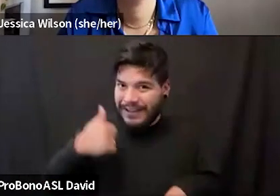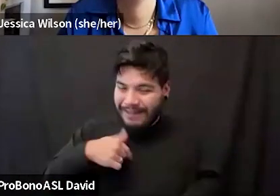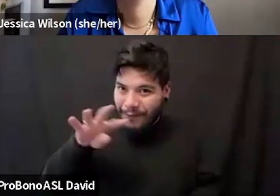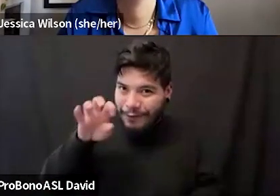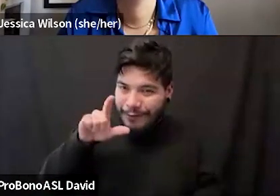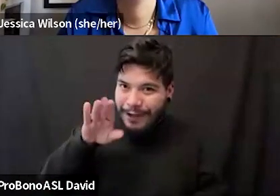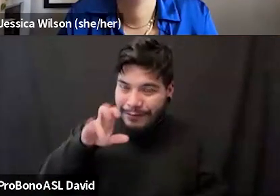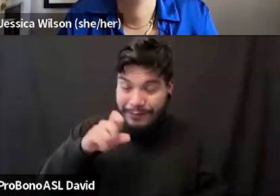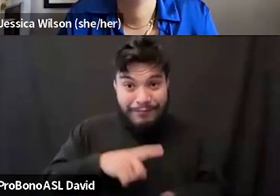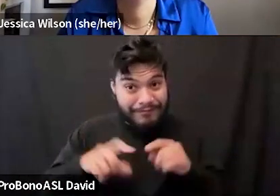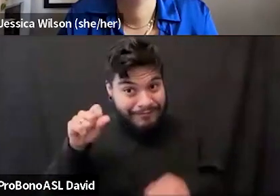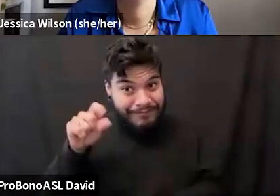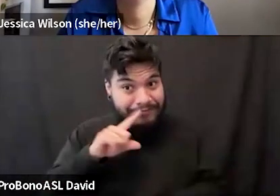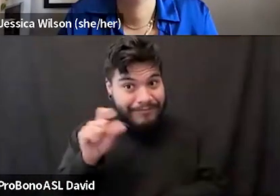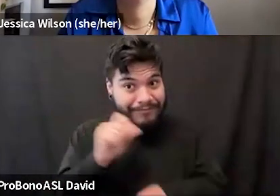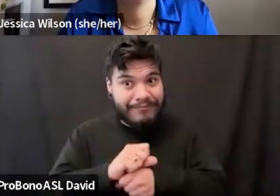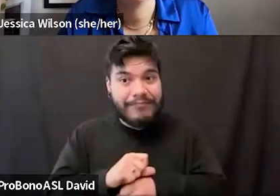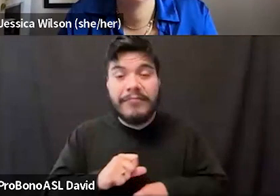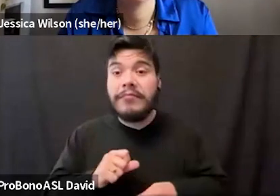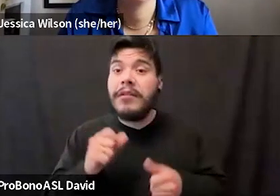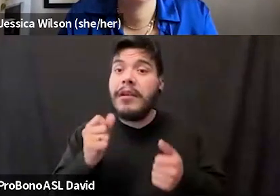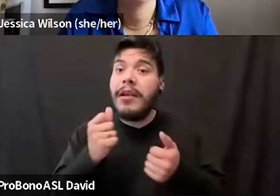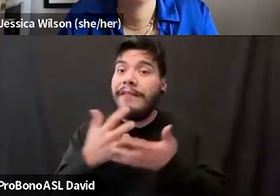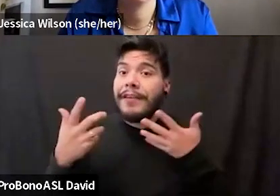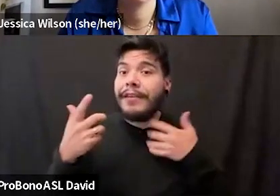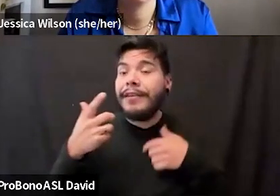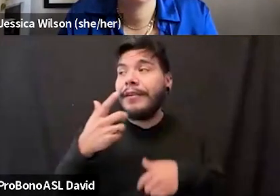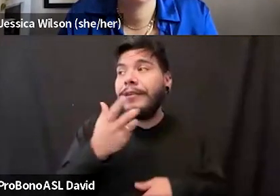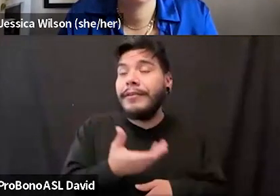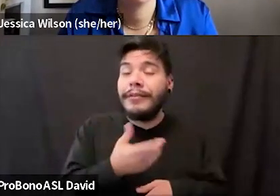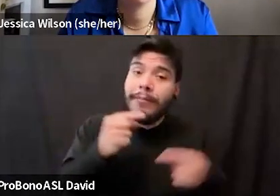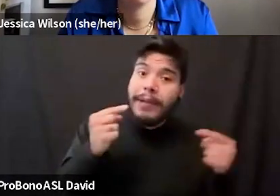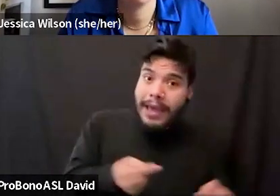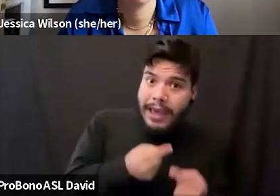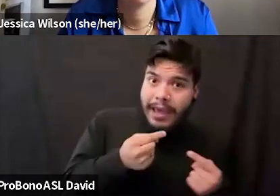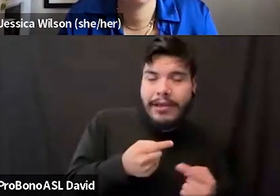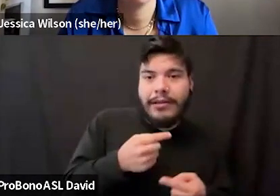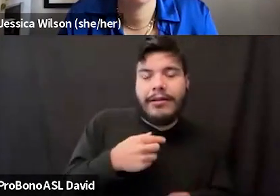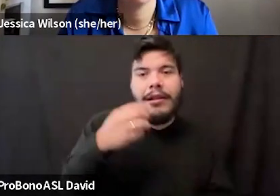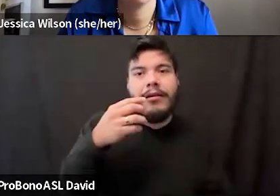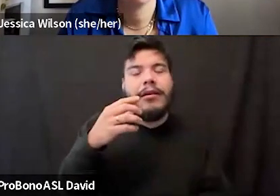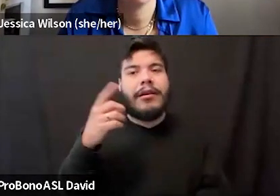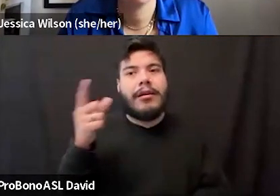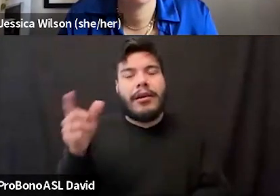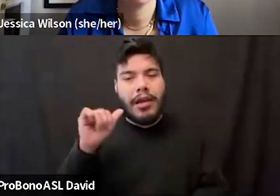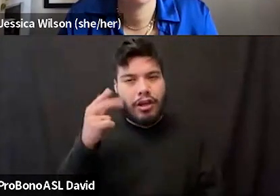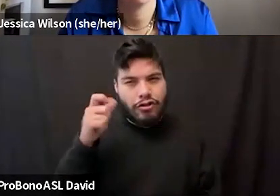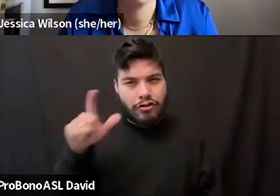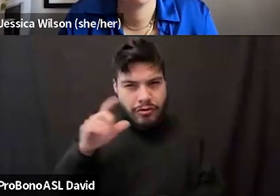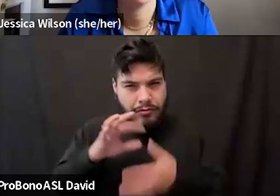am. And so everything from the pain that I hear Angel talking about to